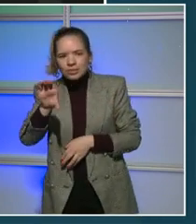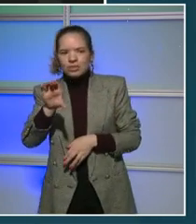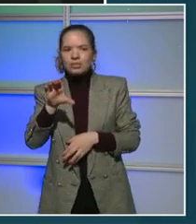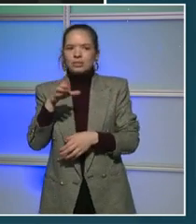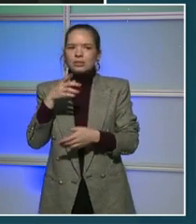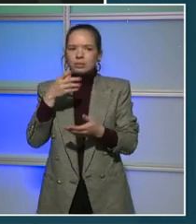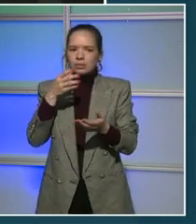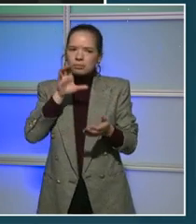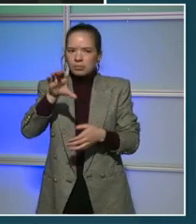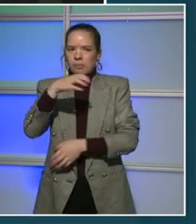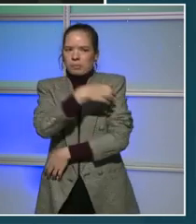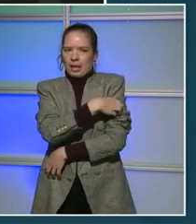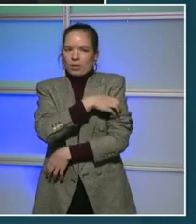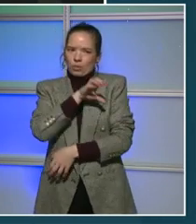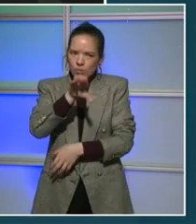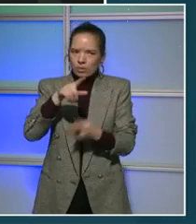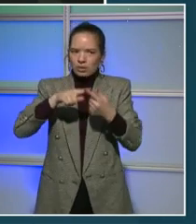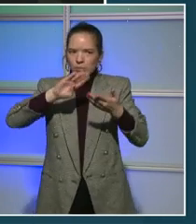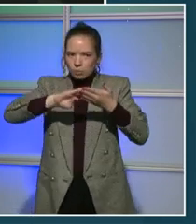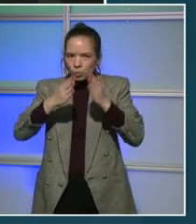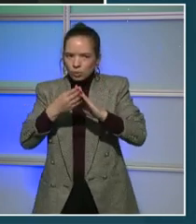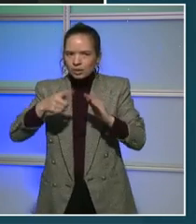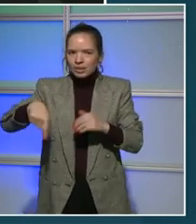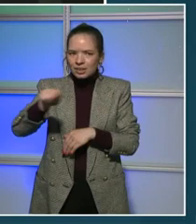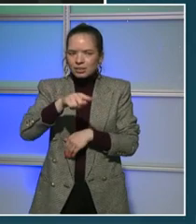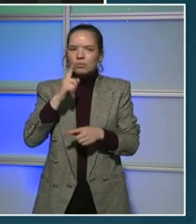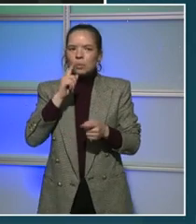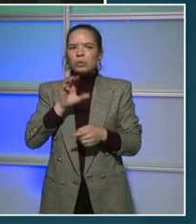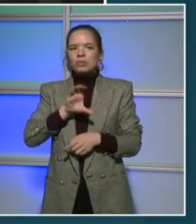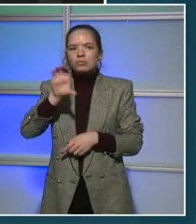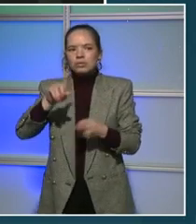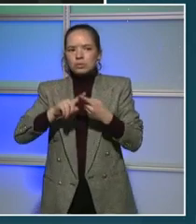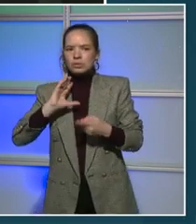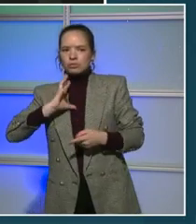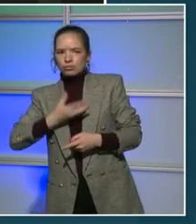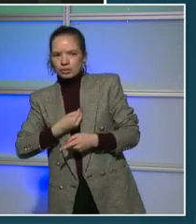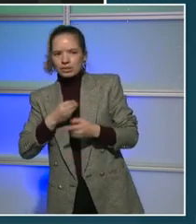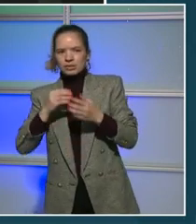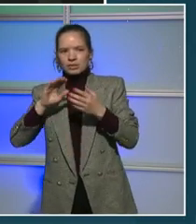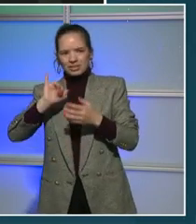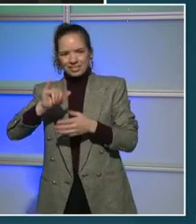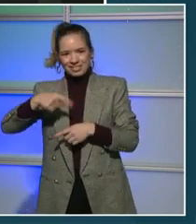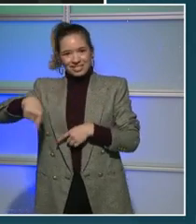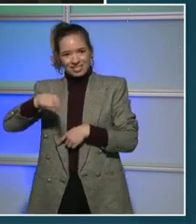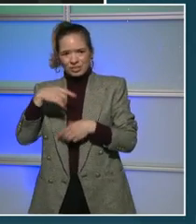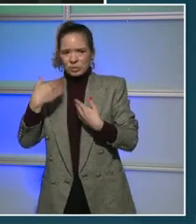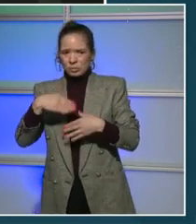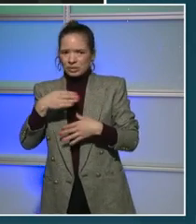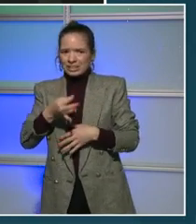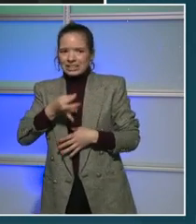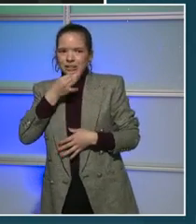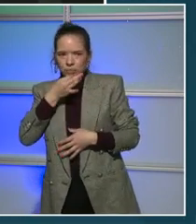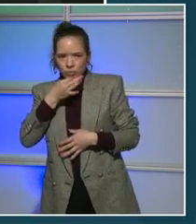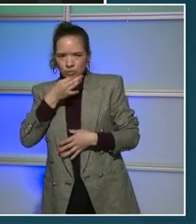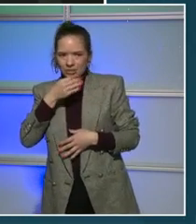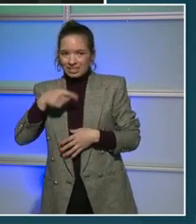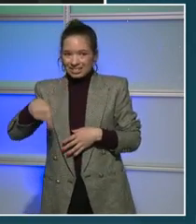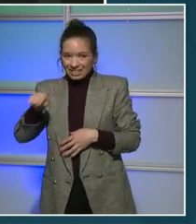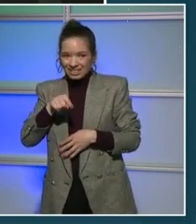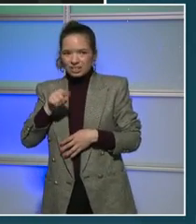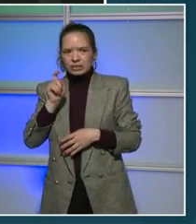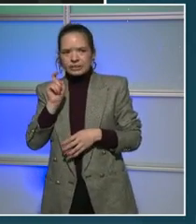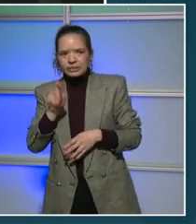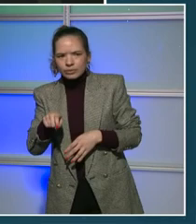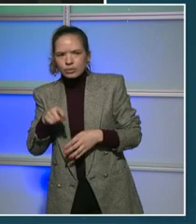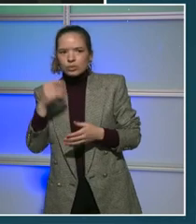they have the cultural competency to do this work because so many of these services are housing agencies and there's sometimes delay and